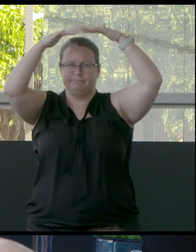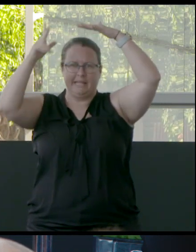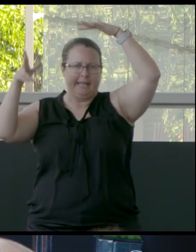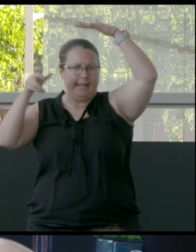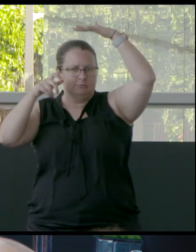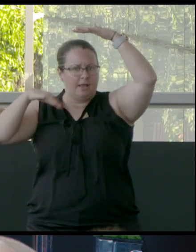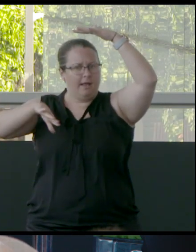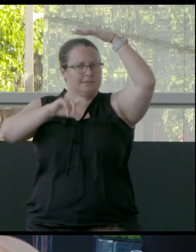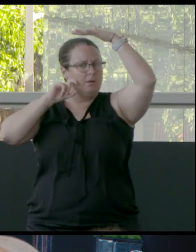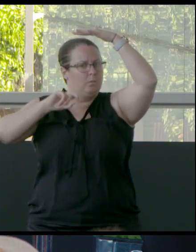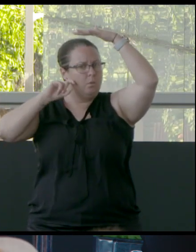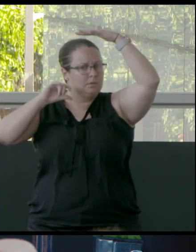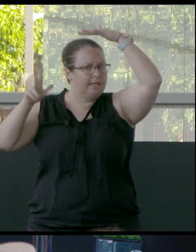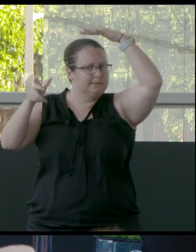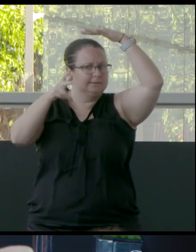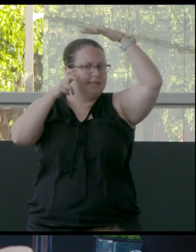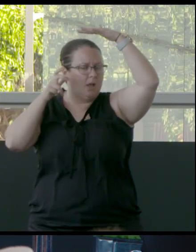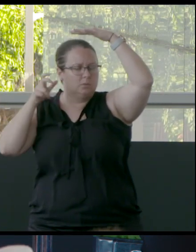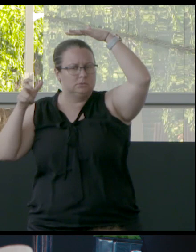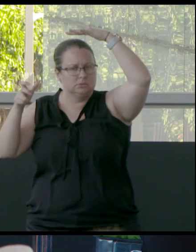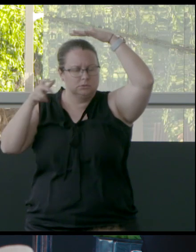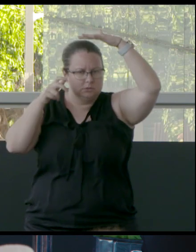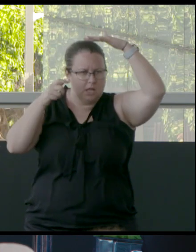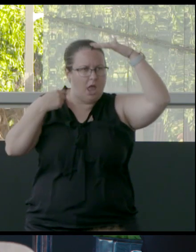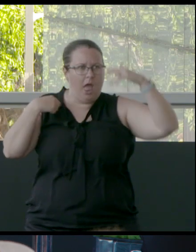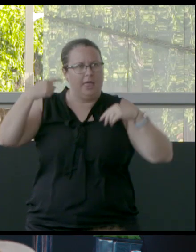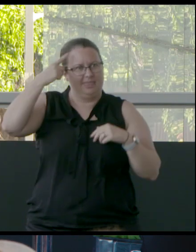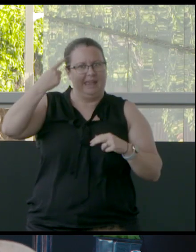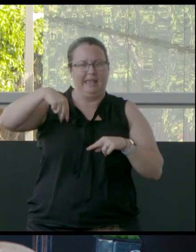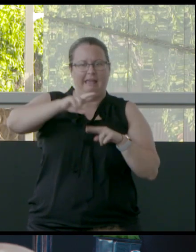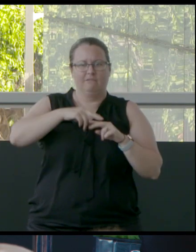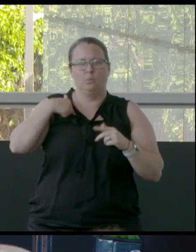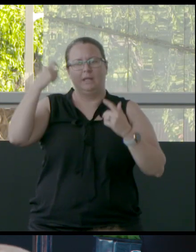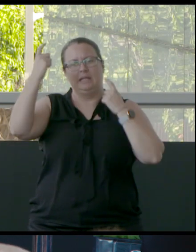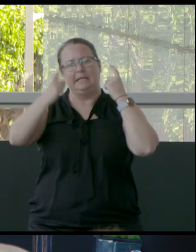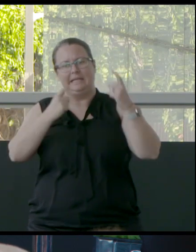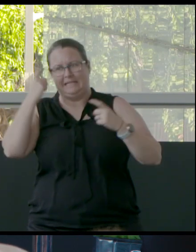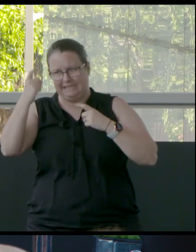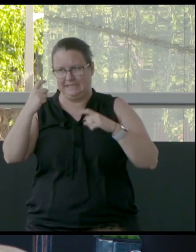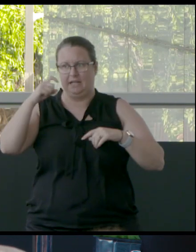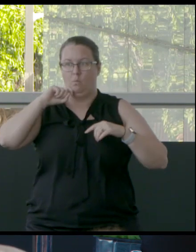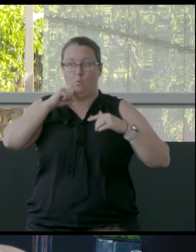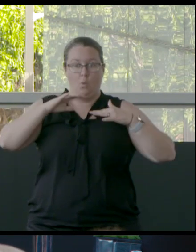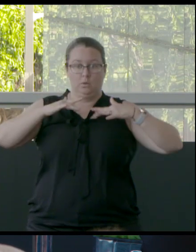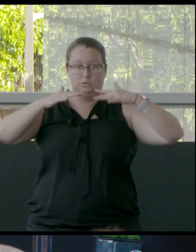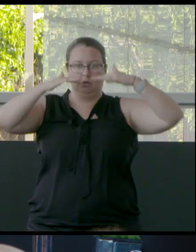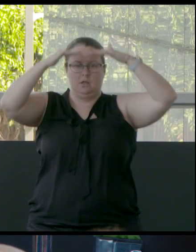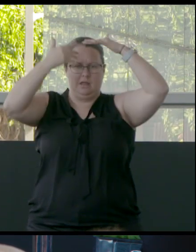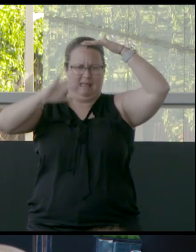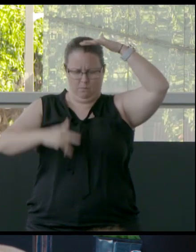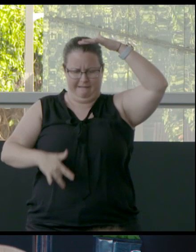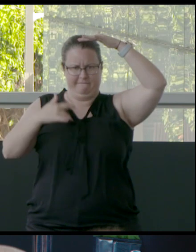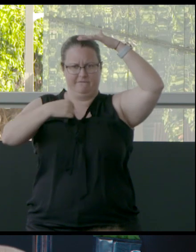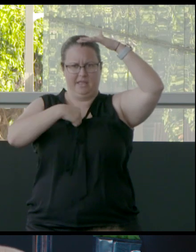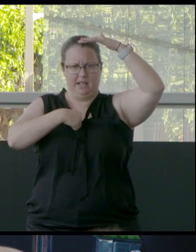sounds in the belly of the water. And I think if we all take that on and just sort of think, this is how we feel, this is why we